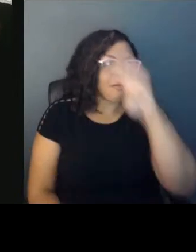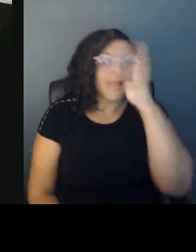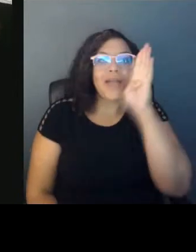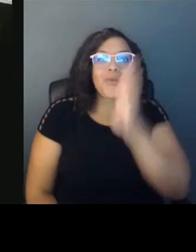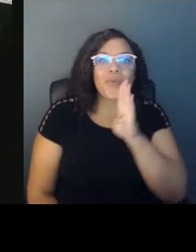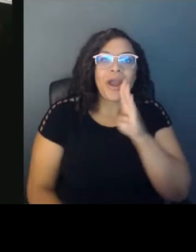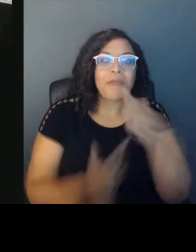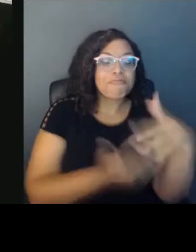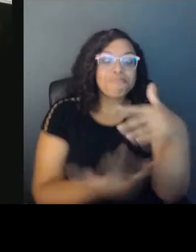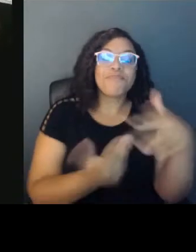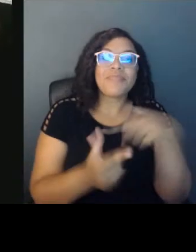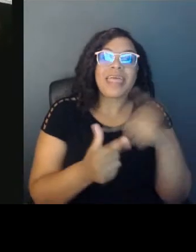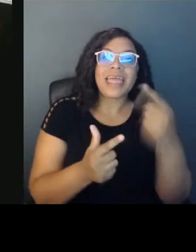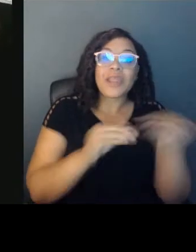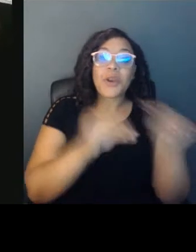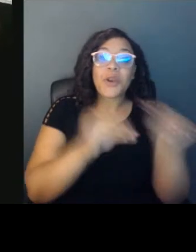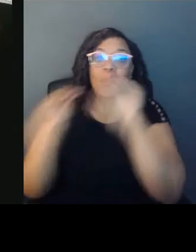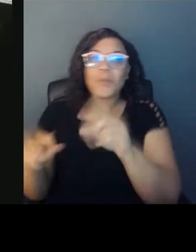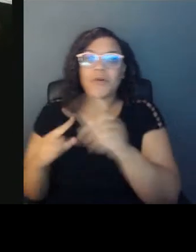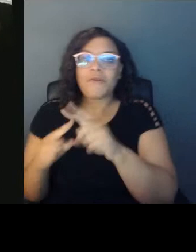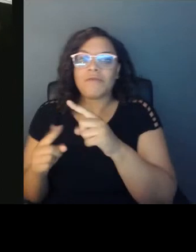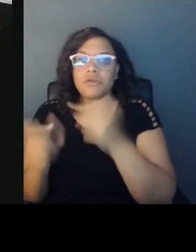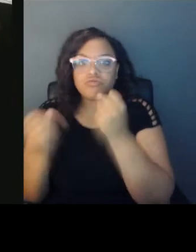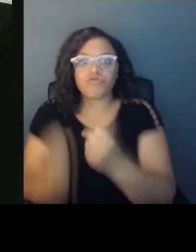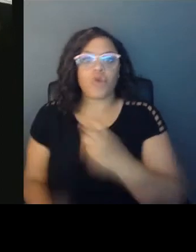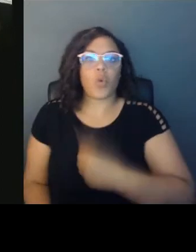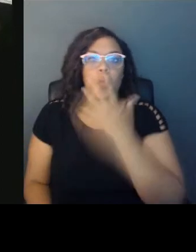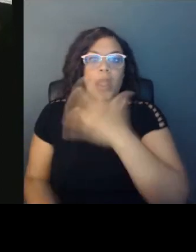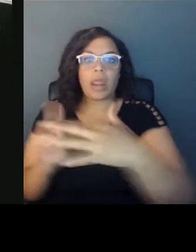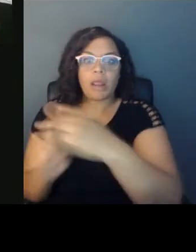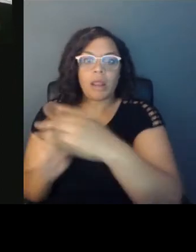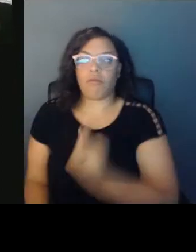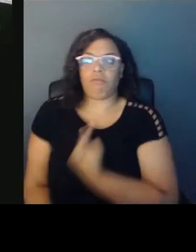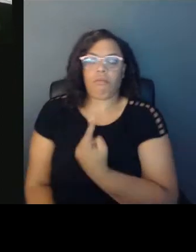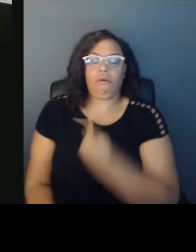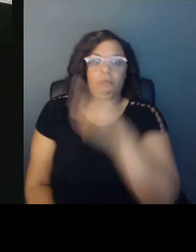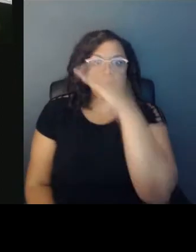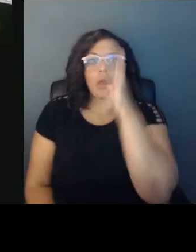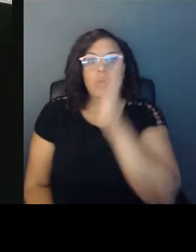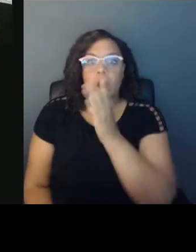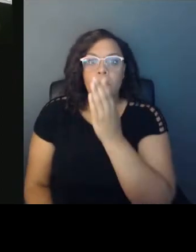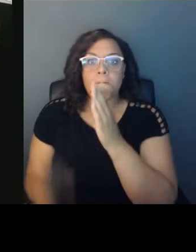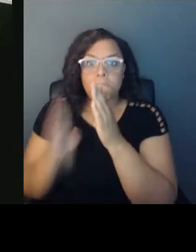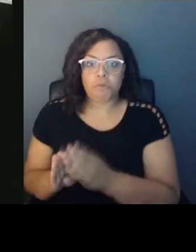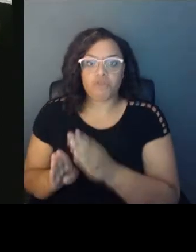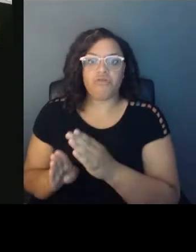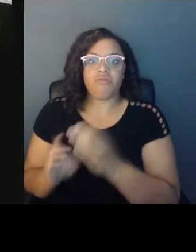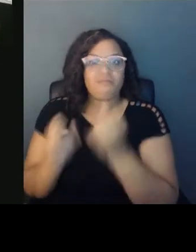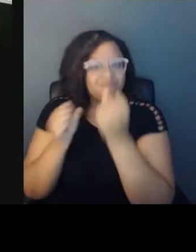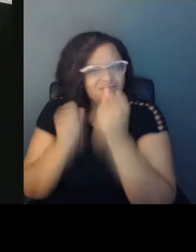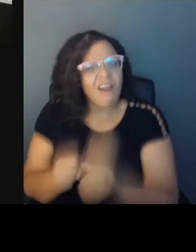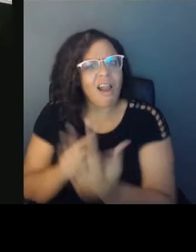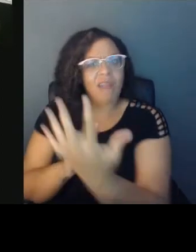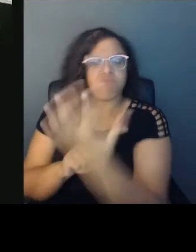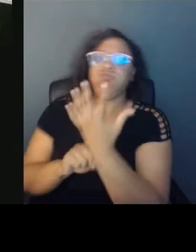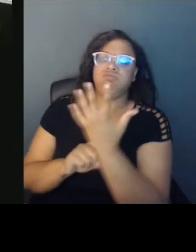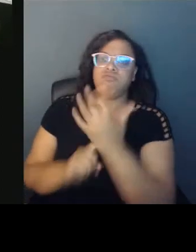brown children experiencing that interpersonal racism, that kind of very in your face, both